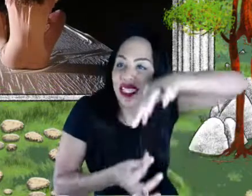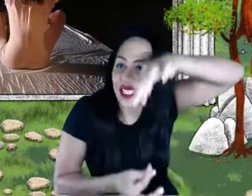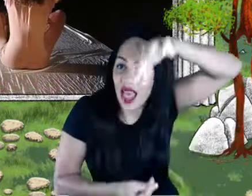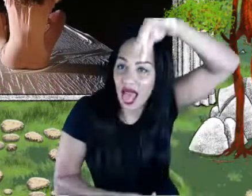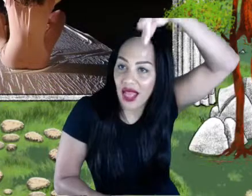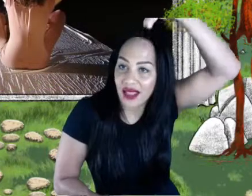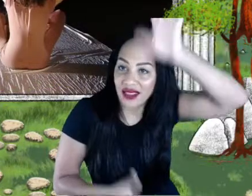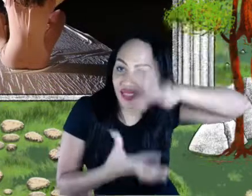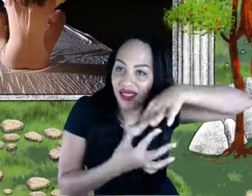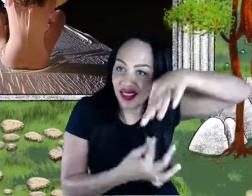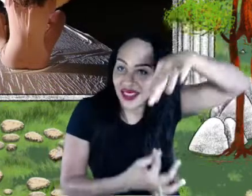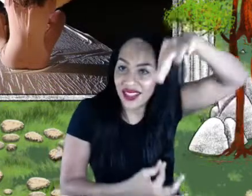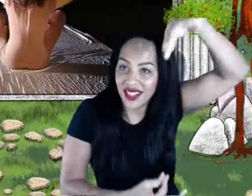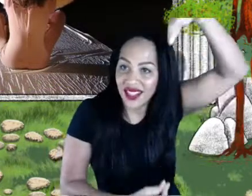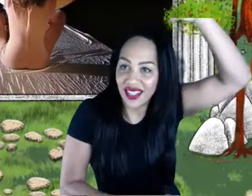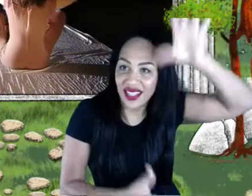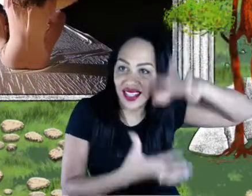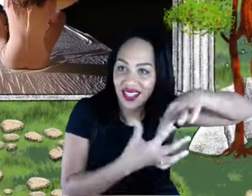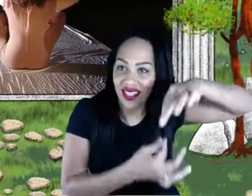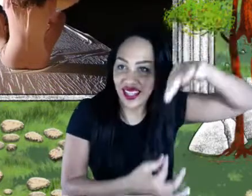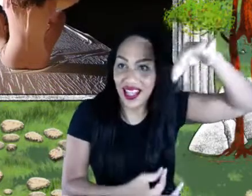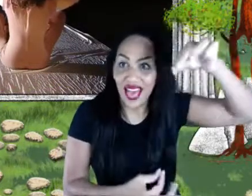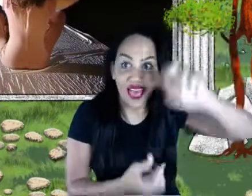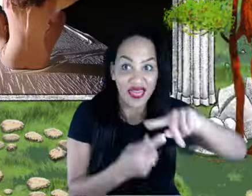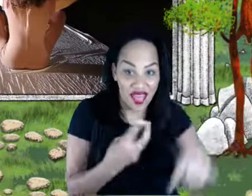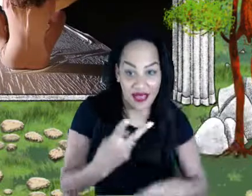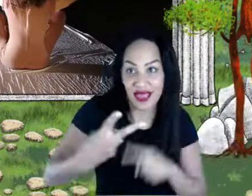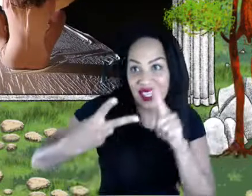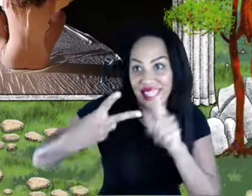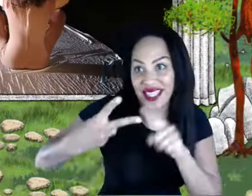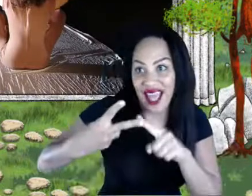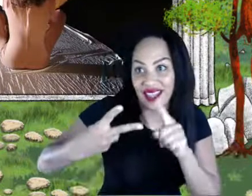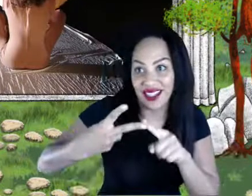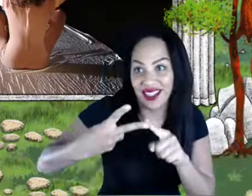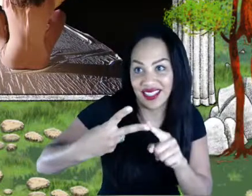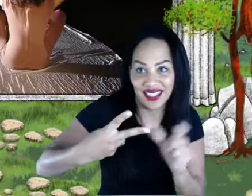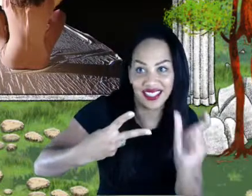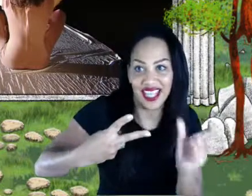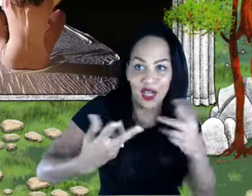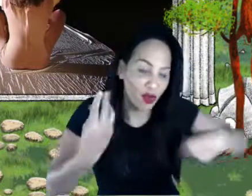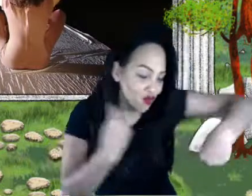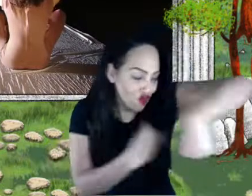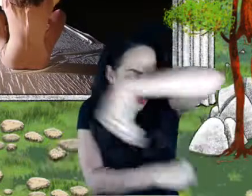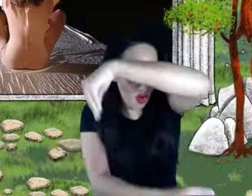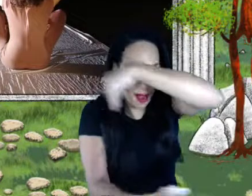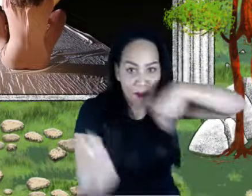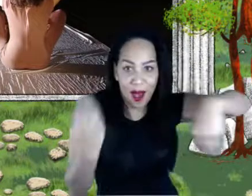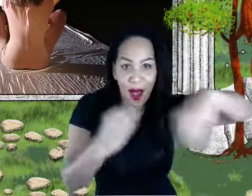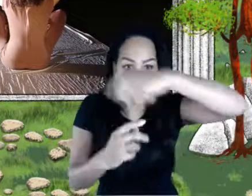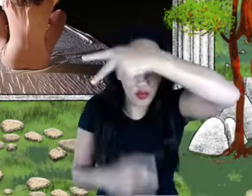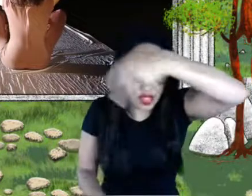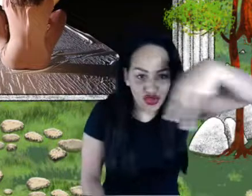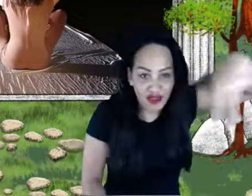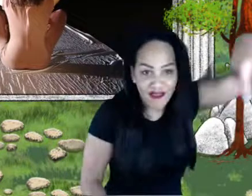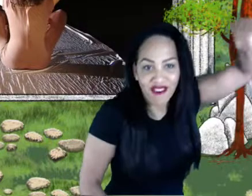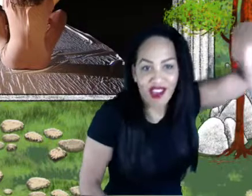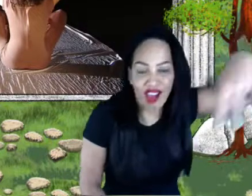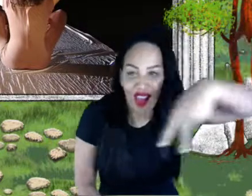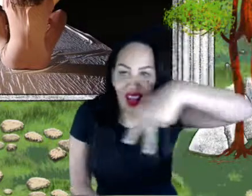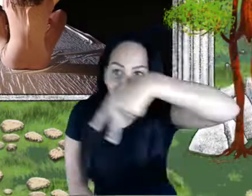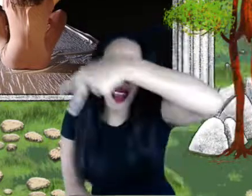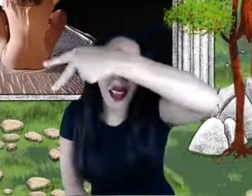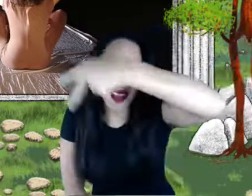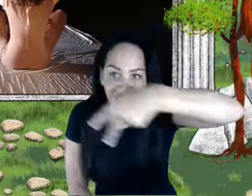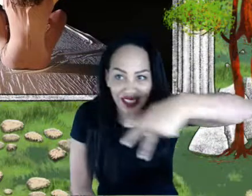section, we actually wrap up in the whole silks and kind of traverse the whole stage. The next section, we climb the silks. And then the